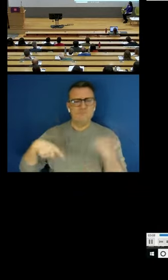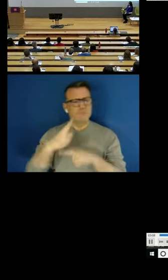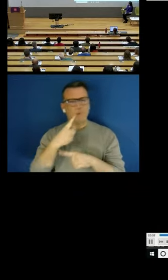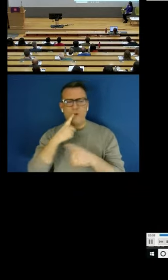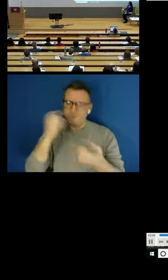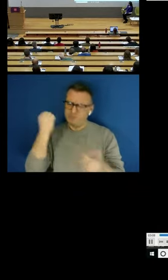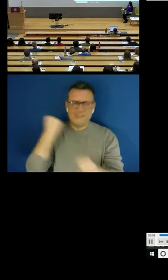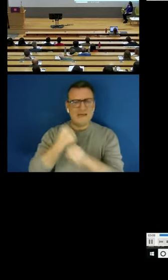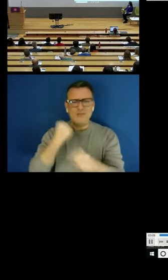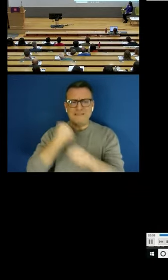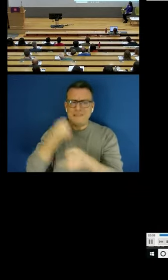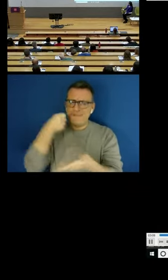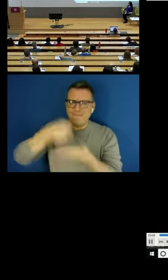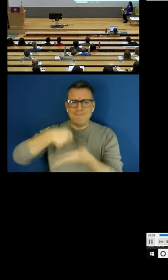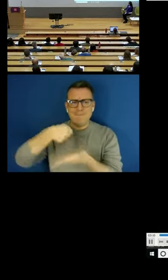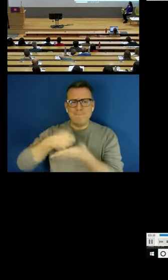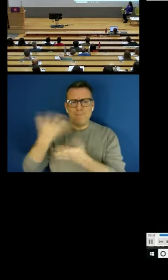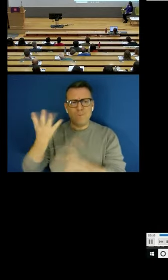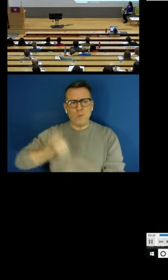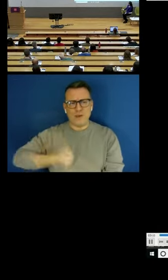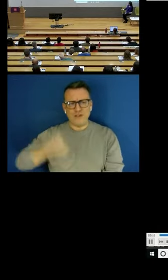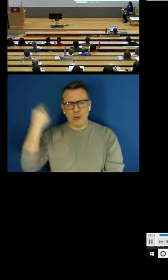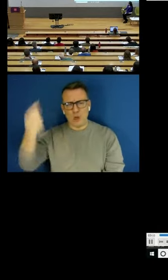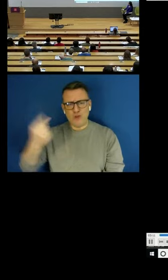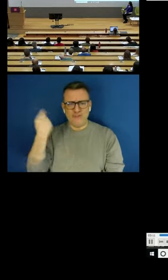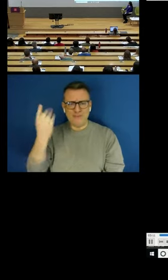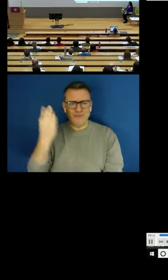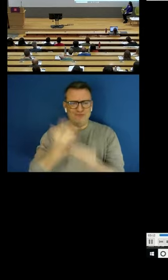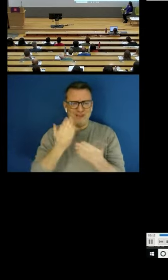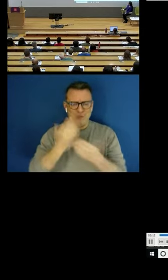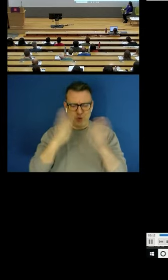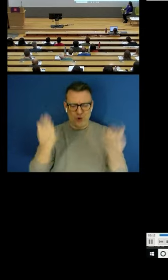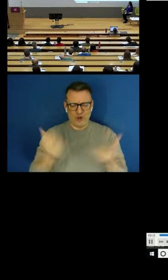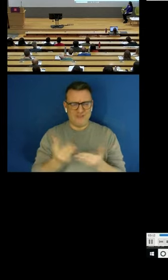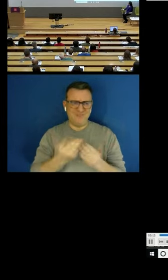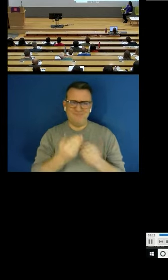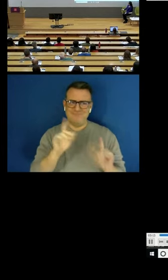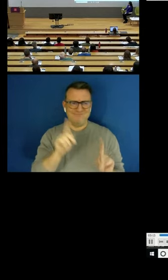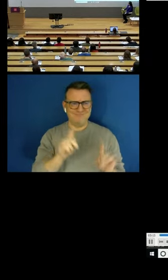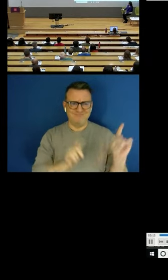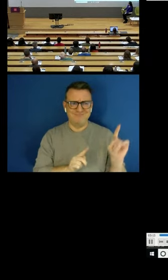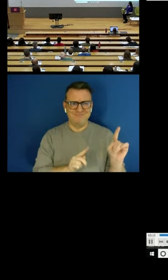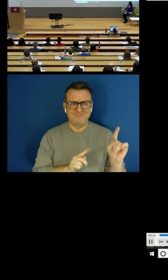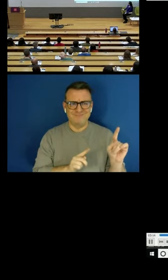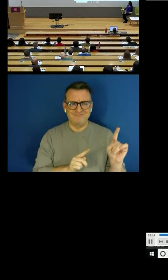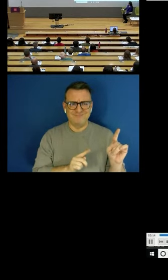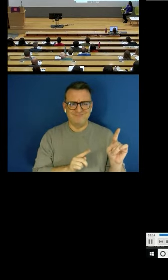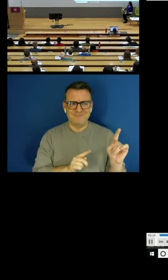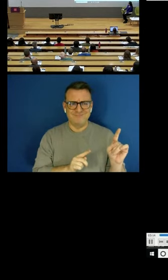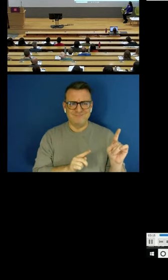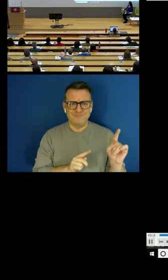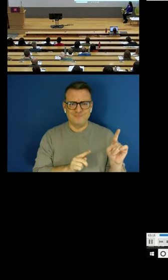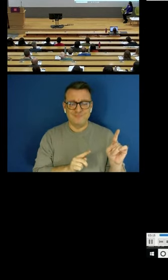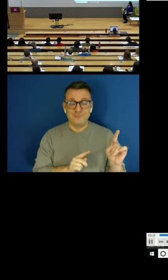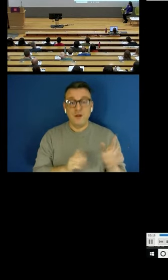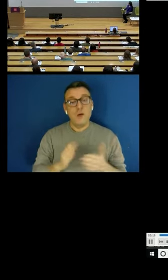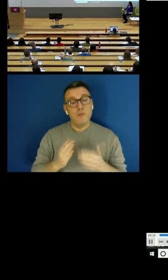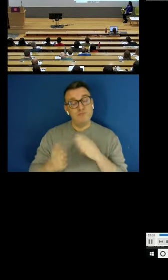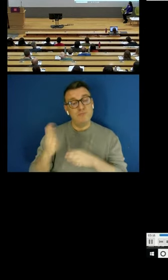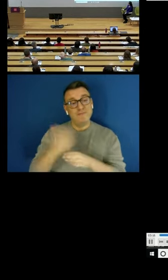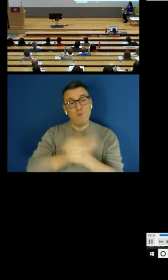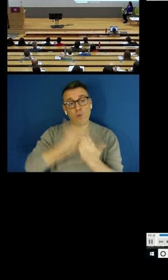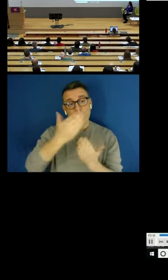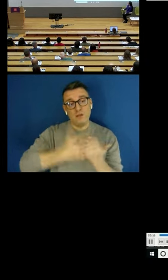and if you make less than that you they will supplement it. But then before the regulatory changes Uber used to count